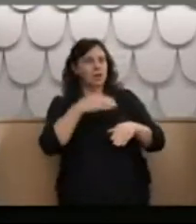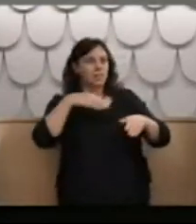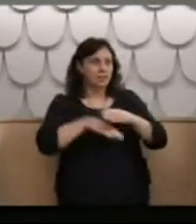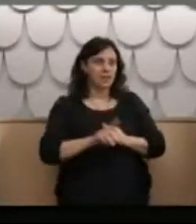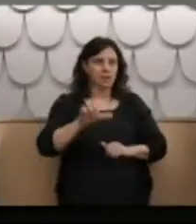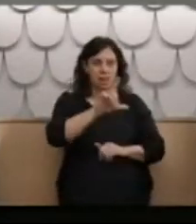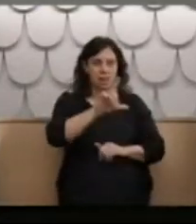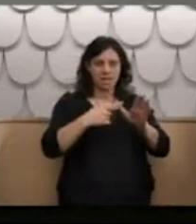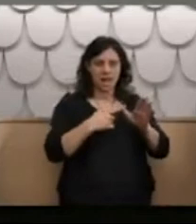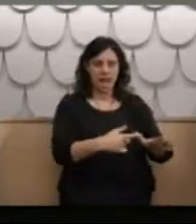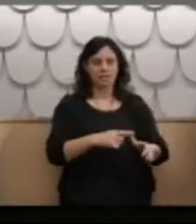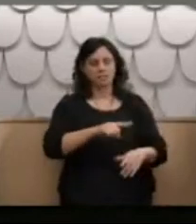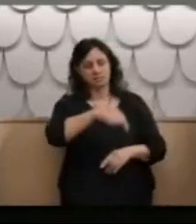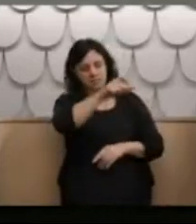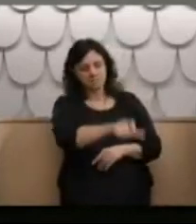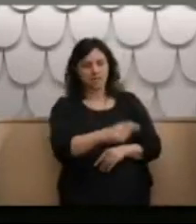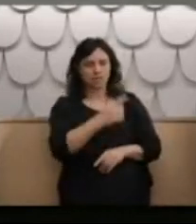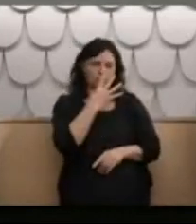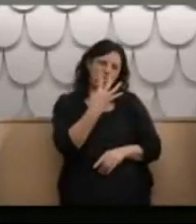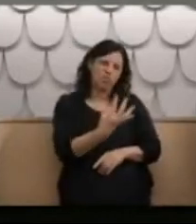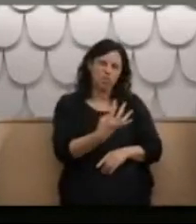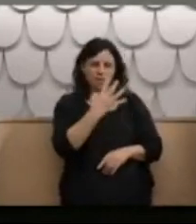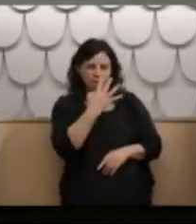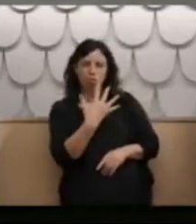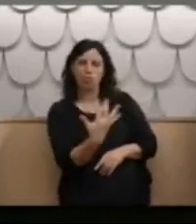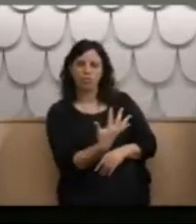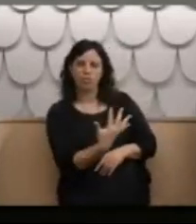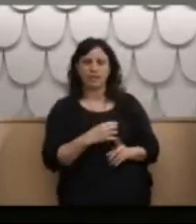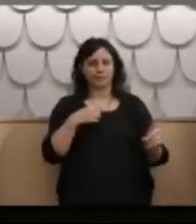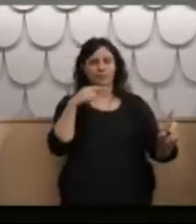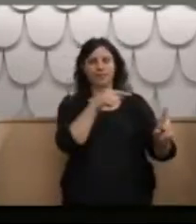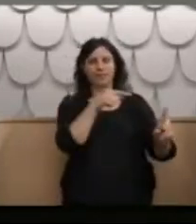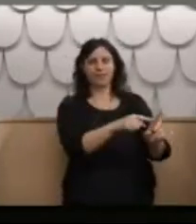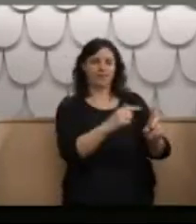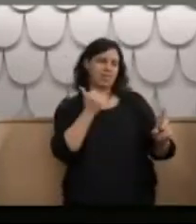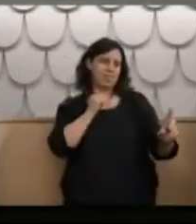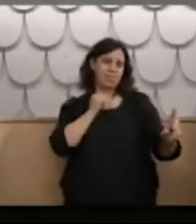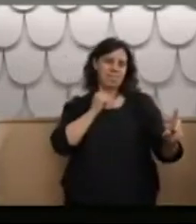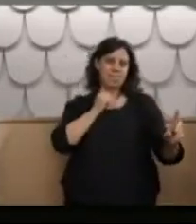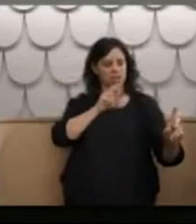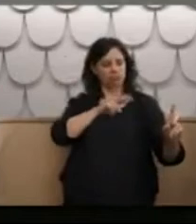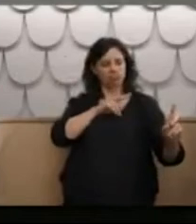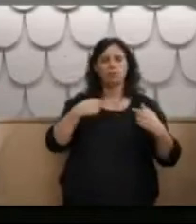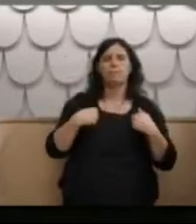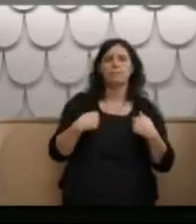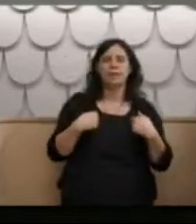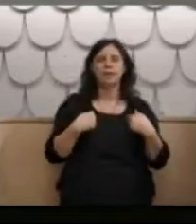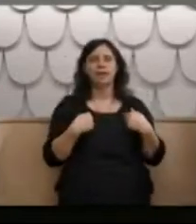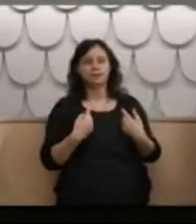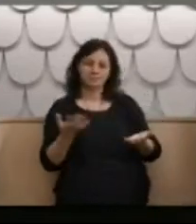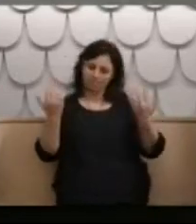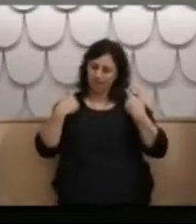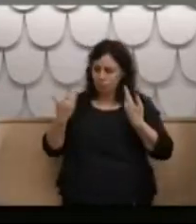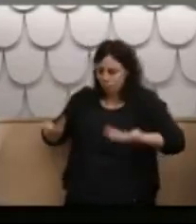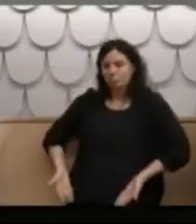I won't name him, came on to me and made advances. He asked me to perform indecent acts on